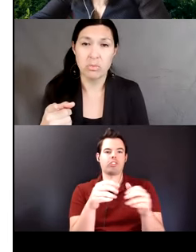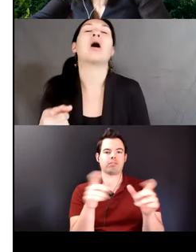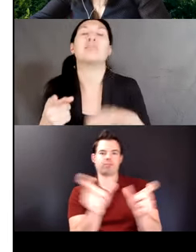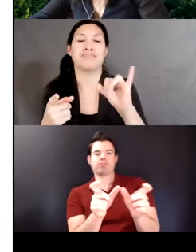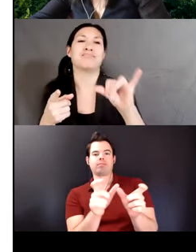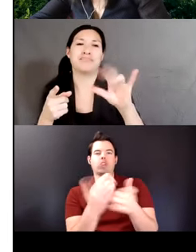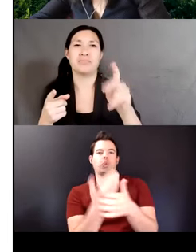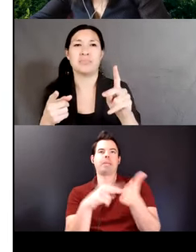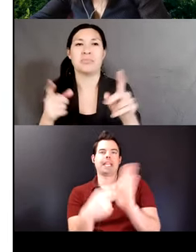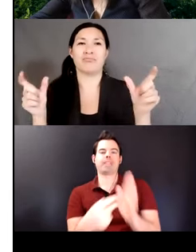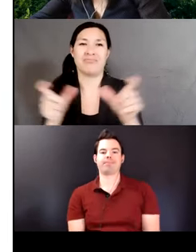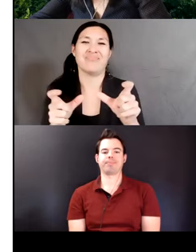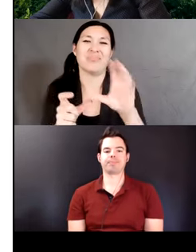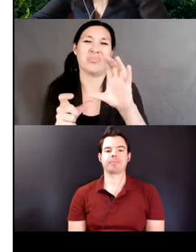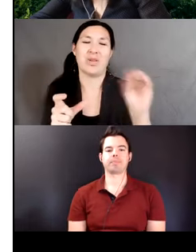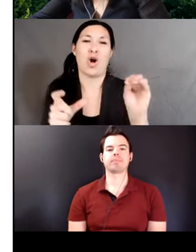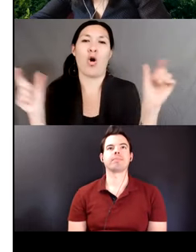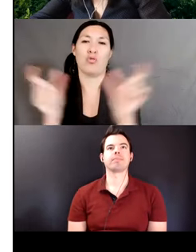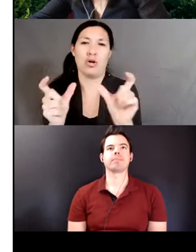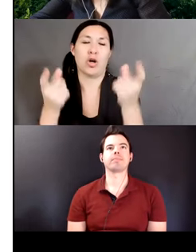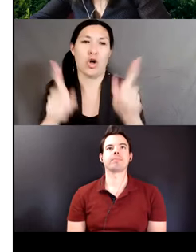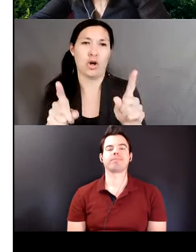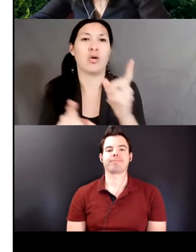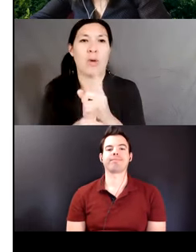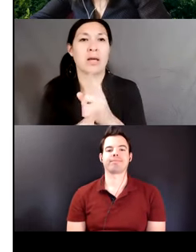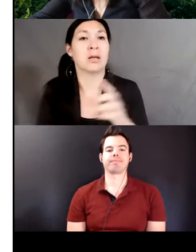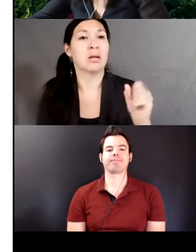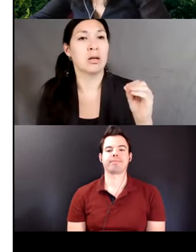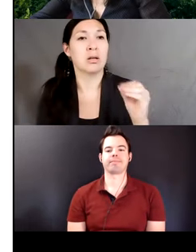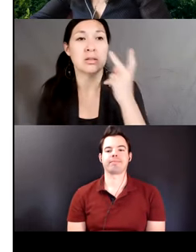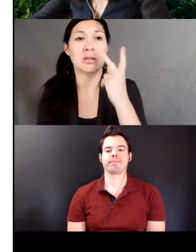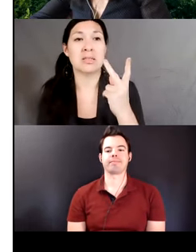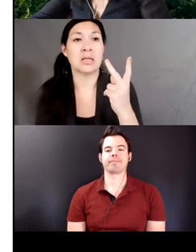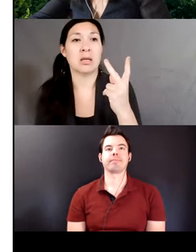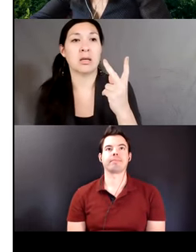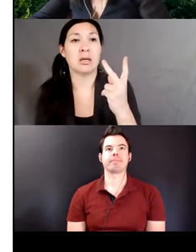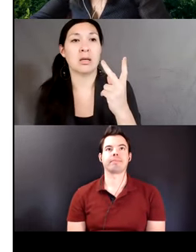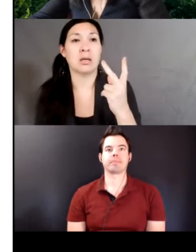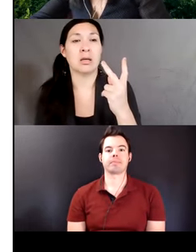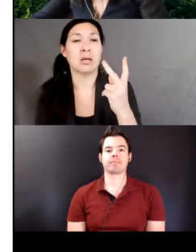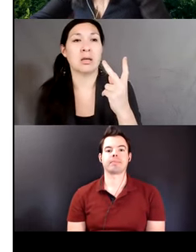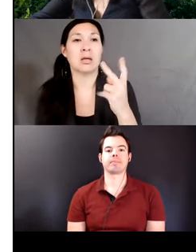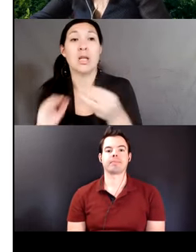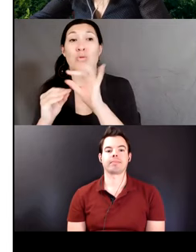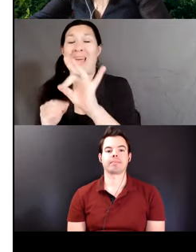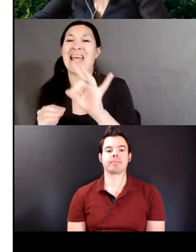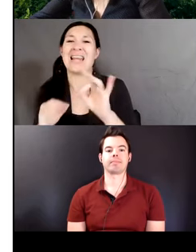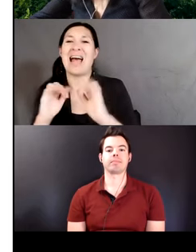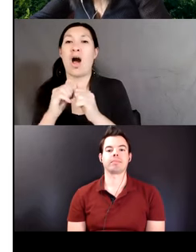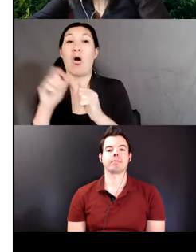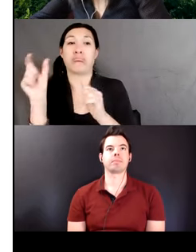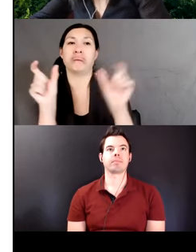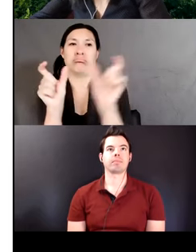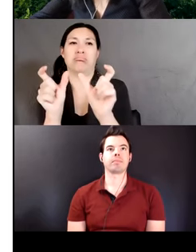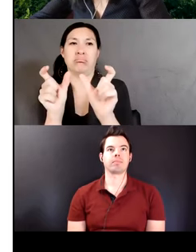the suffix campu supposedly is composed by a co-reflexive and as illustrated in 8 and the